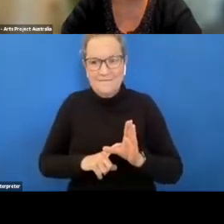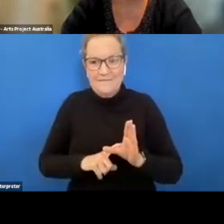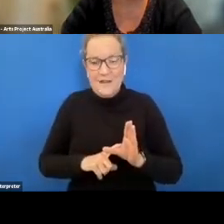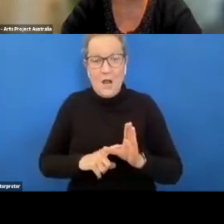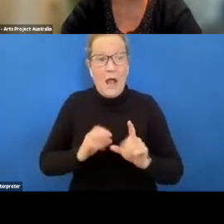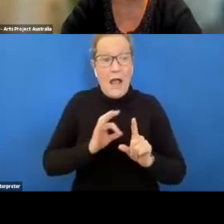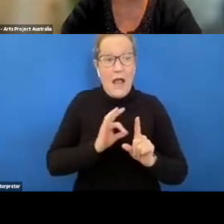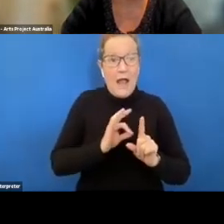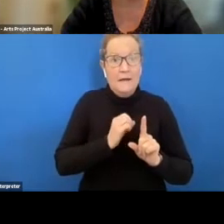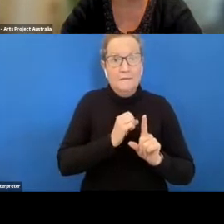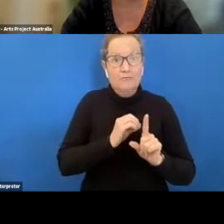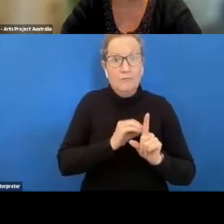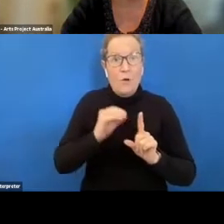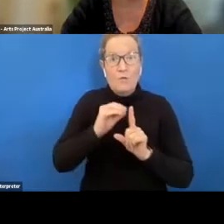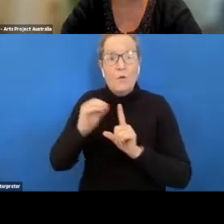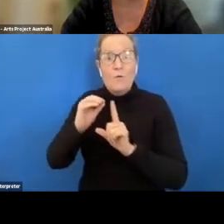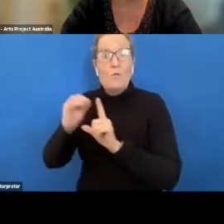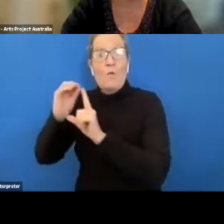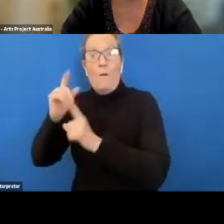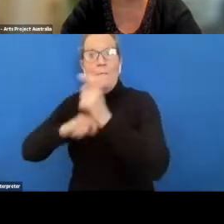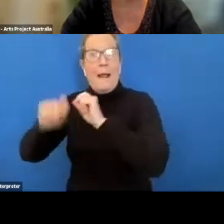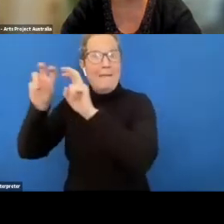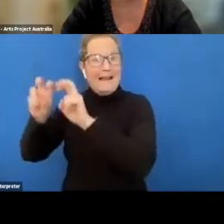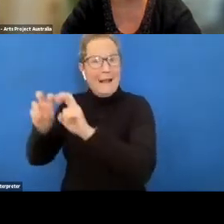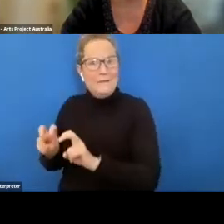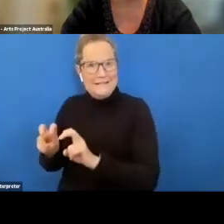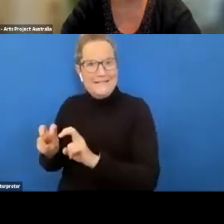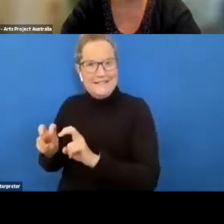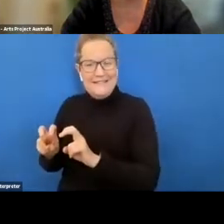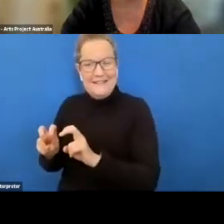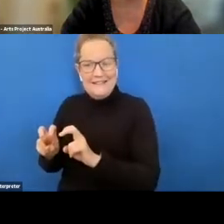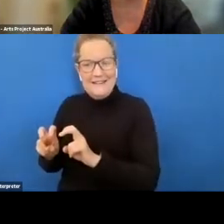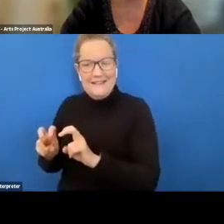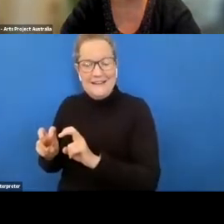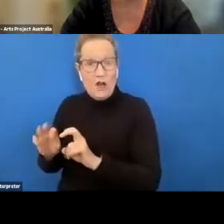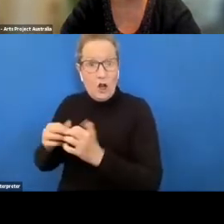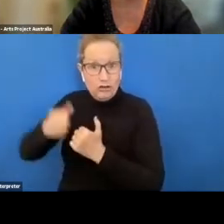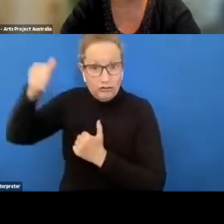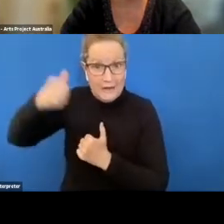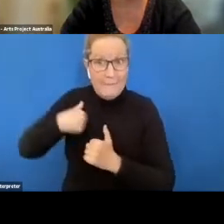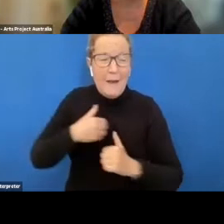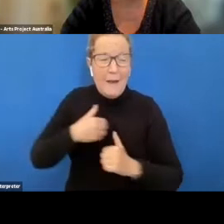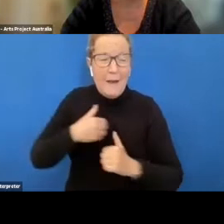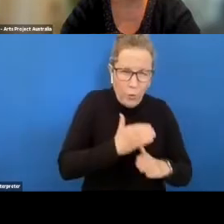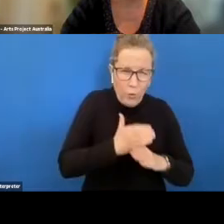way up to be the accountant which i had learned by not getting a degree just by working there